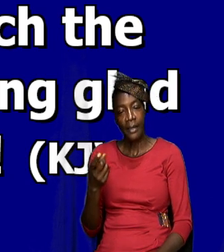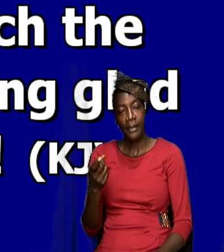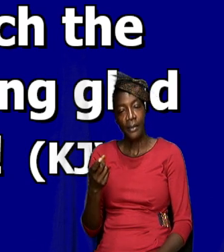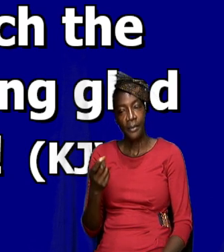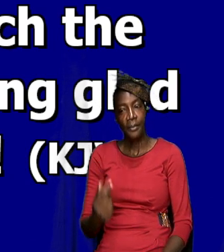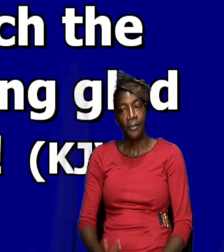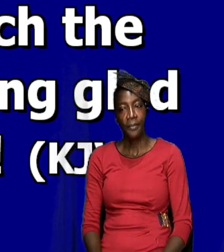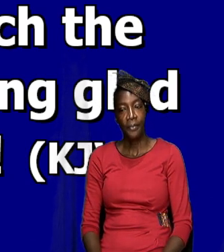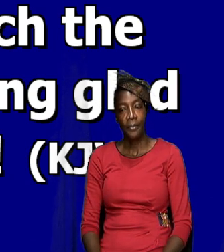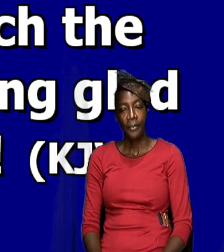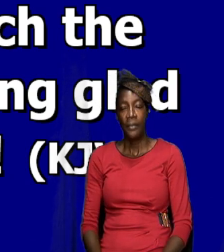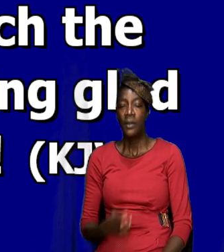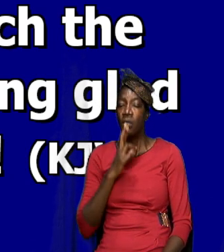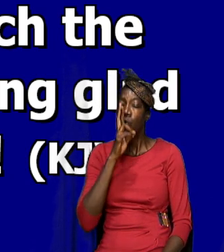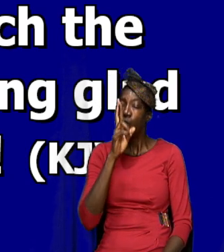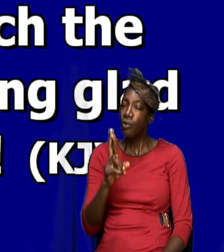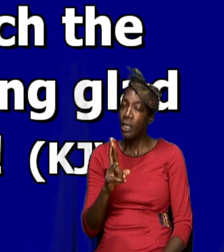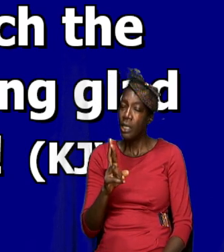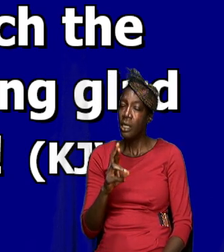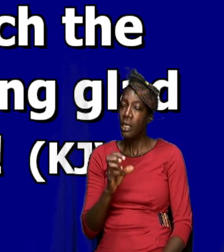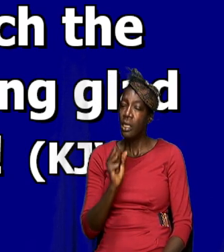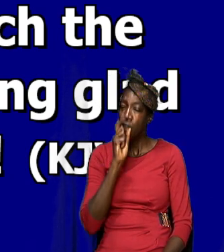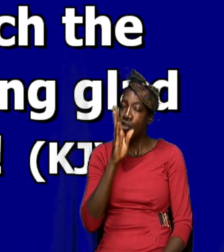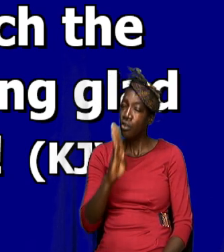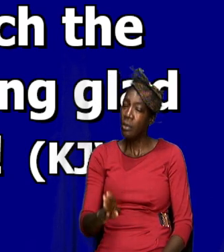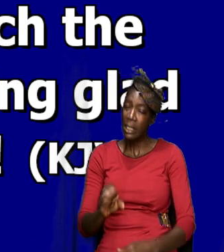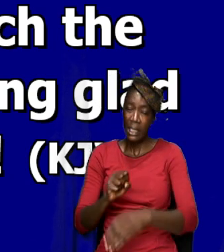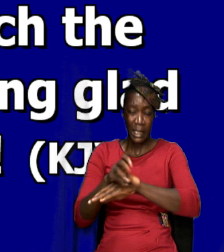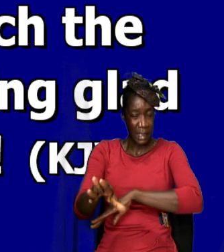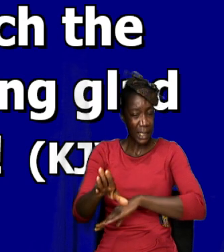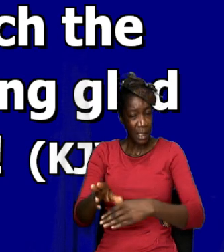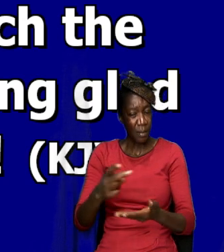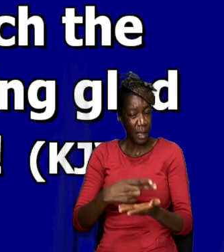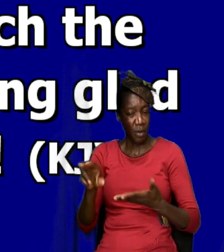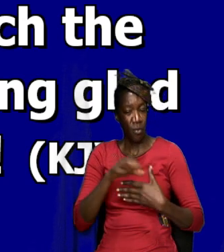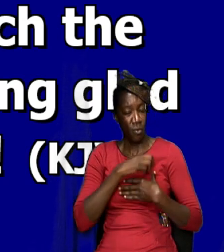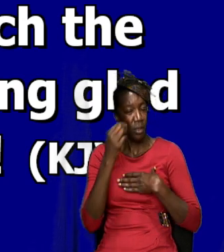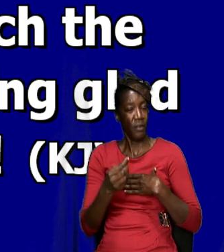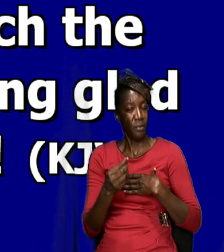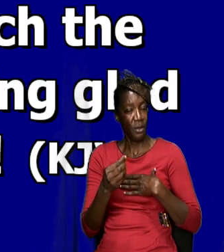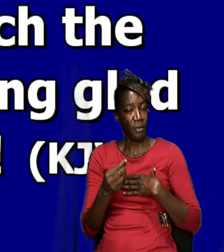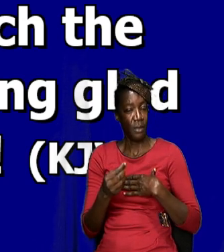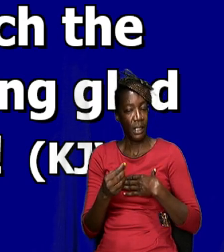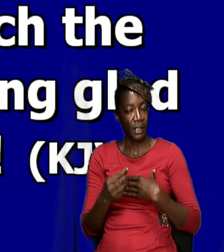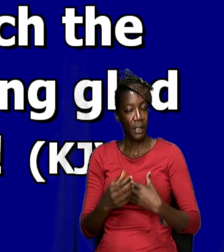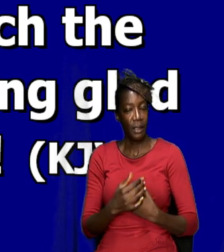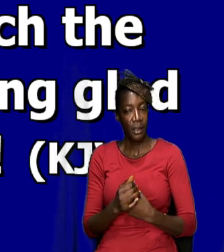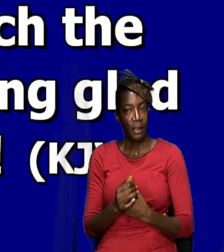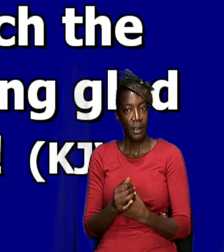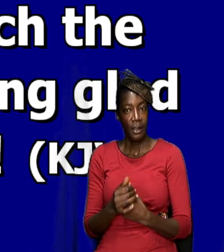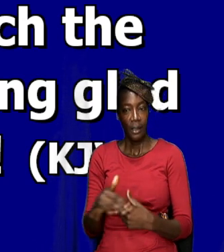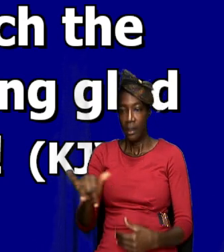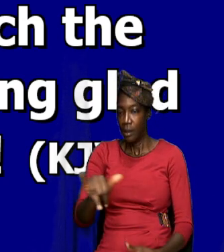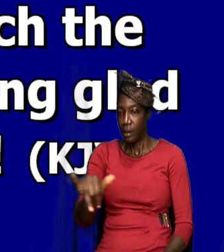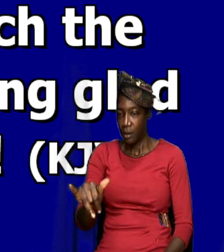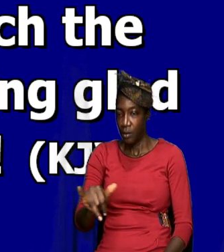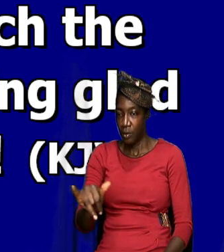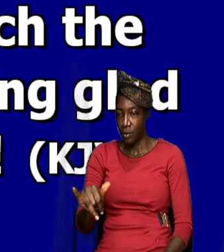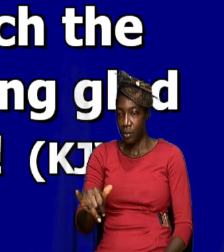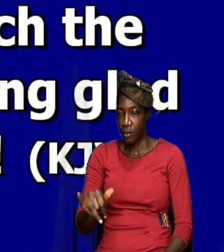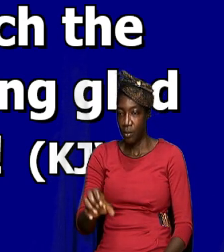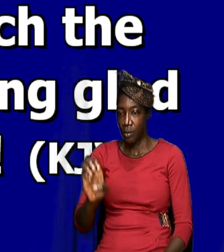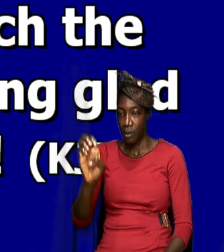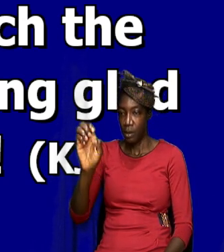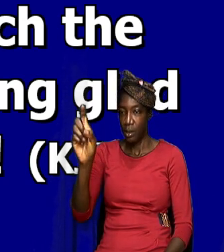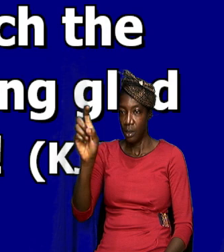we really should be sent by the Holy Ghost. You know, let us also look at the scripture in